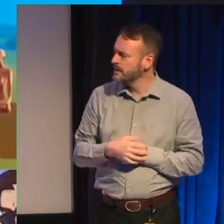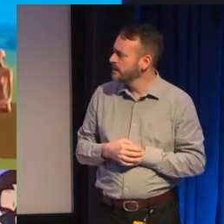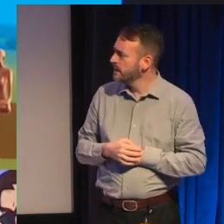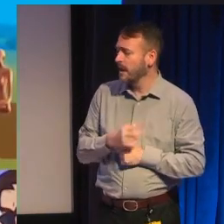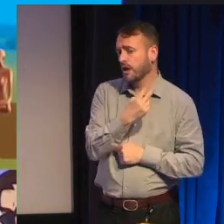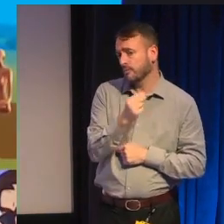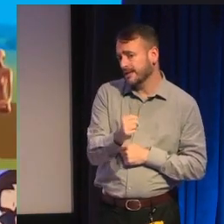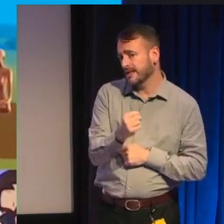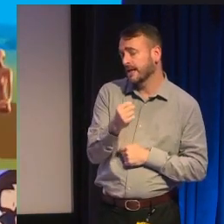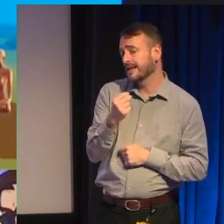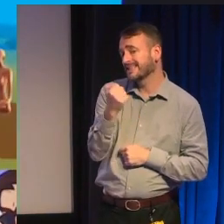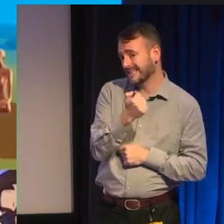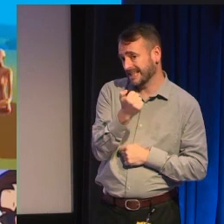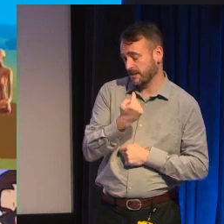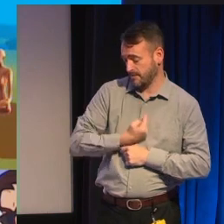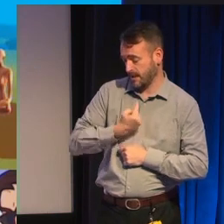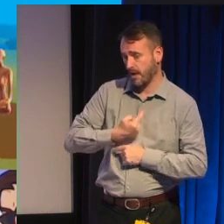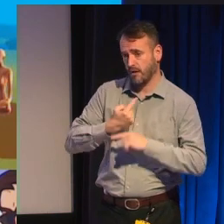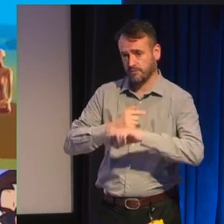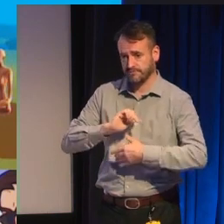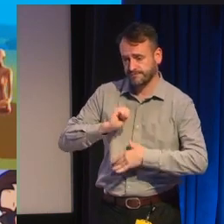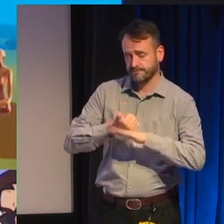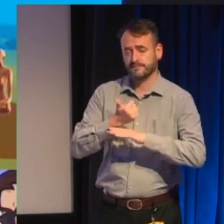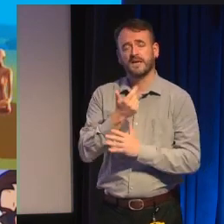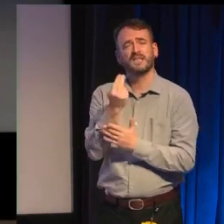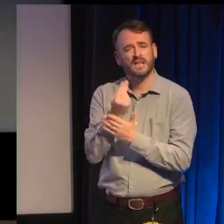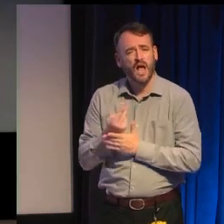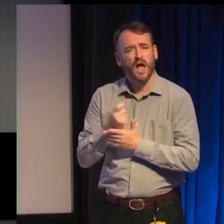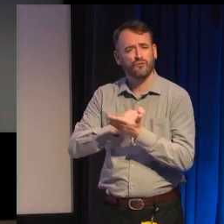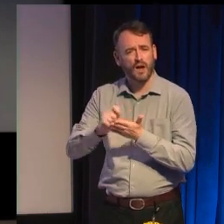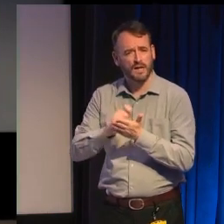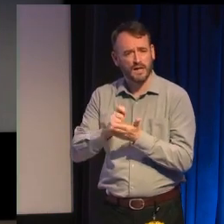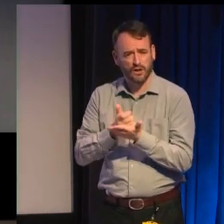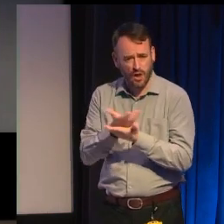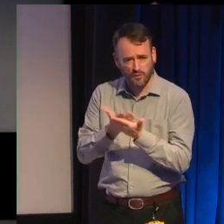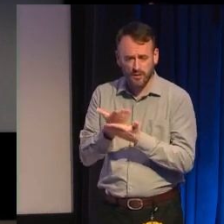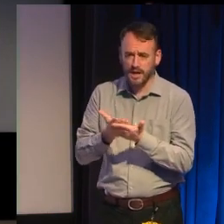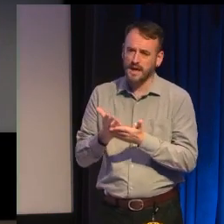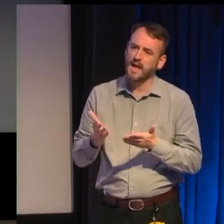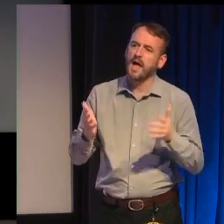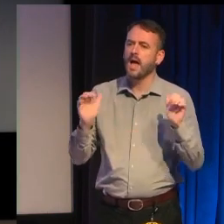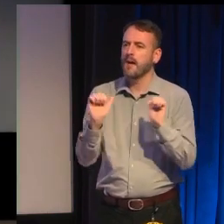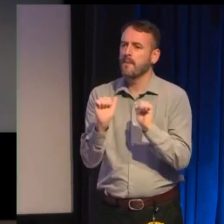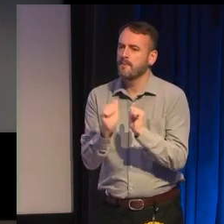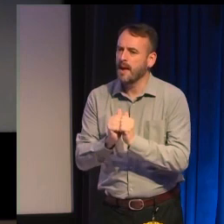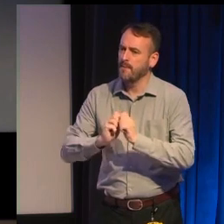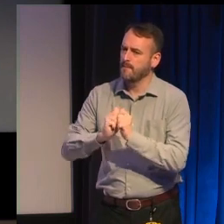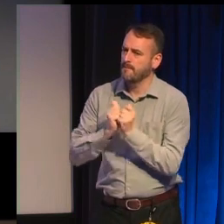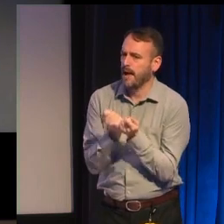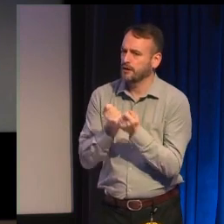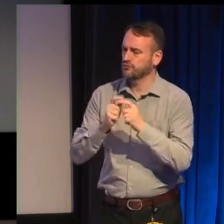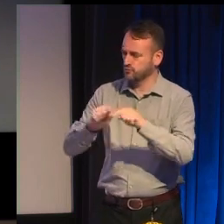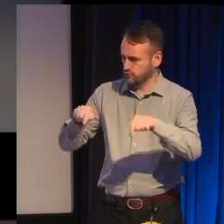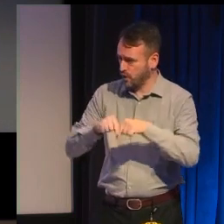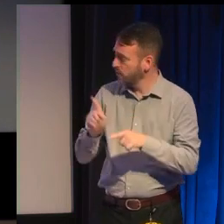I started my own design and writing consultancy paperback studio these are some of the projects that I've worked on with that a